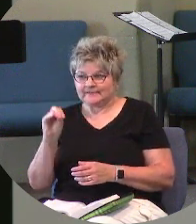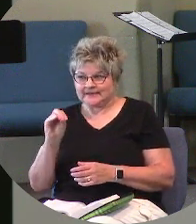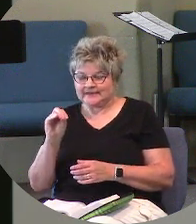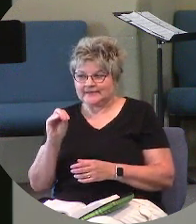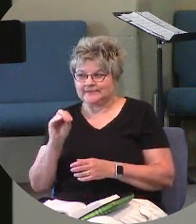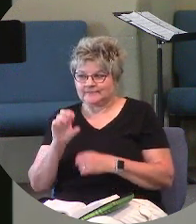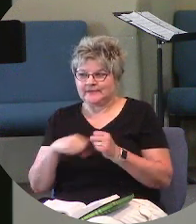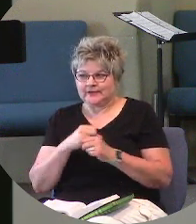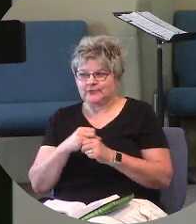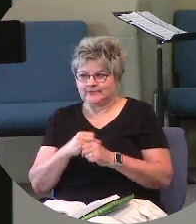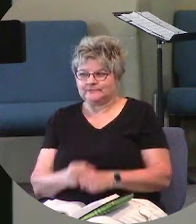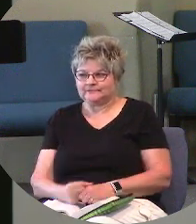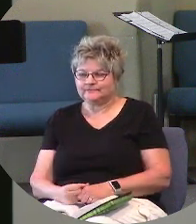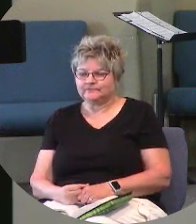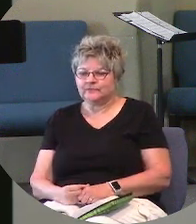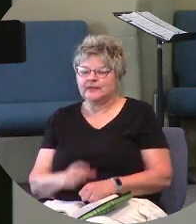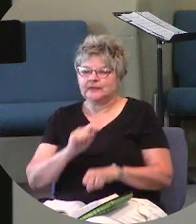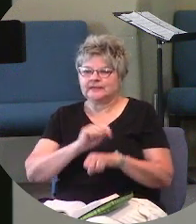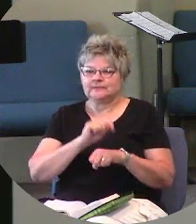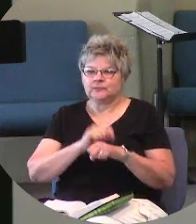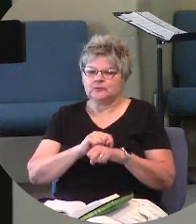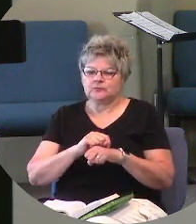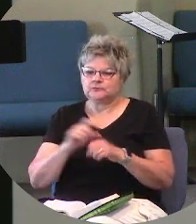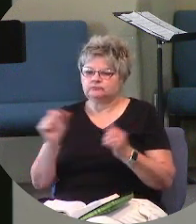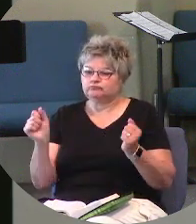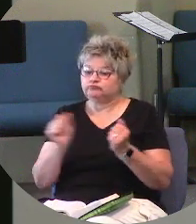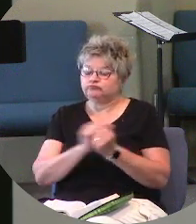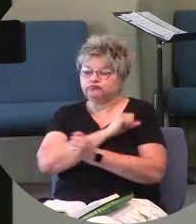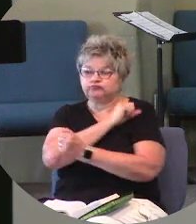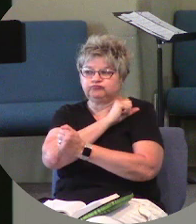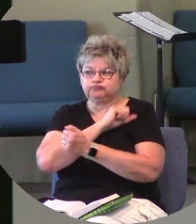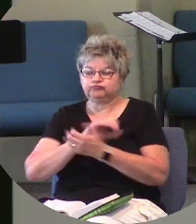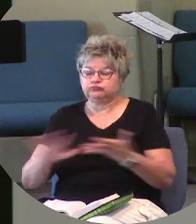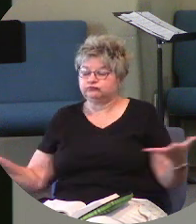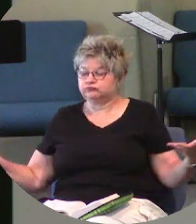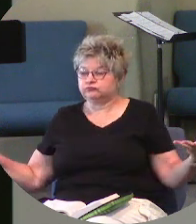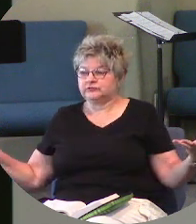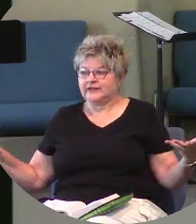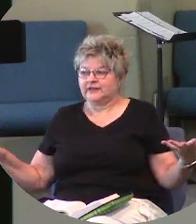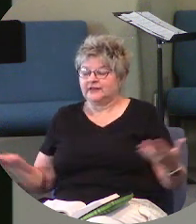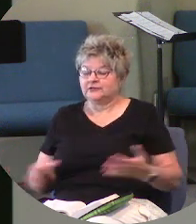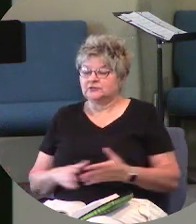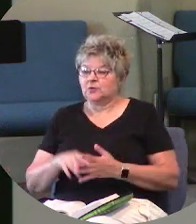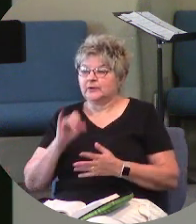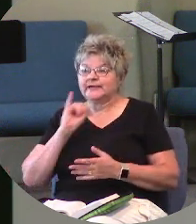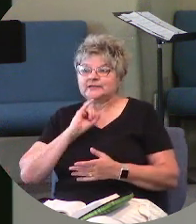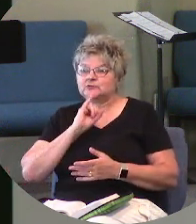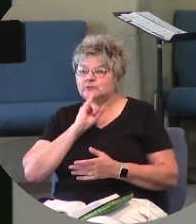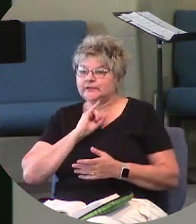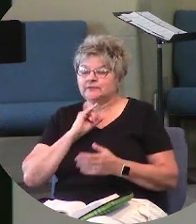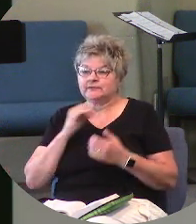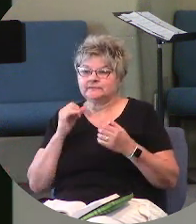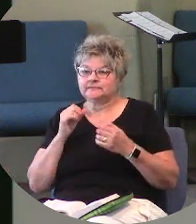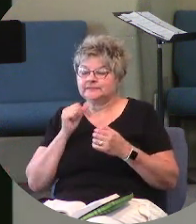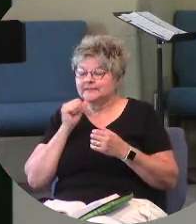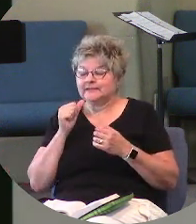the temple was sacked and destroyed. So Israel no longer had a place to worship